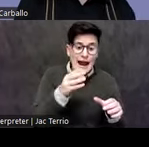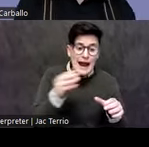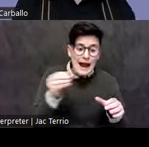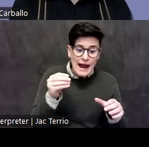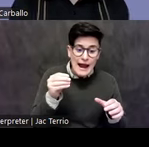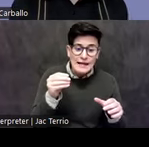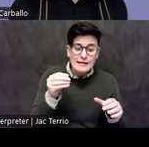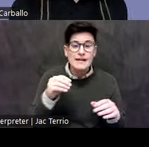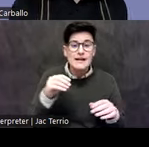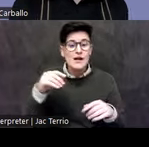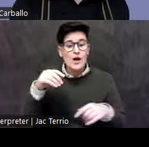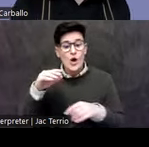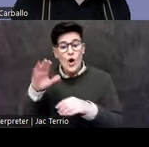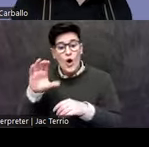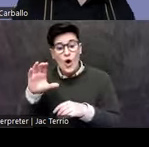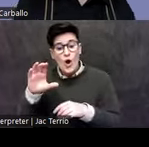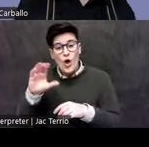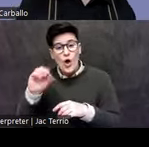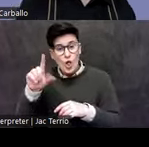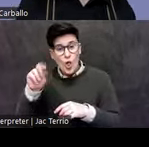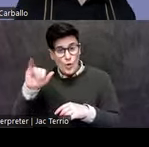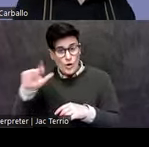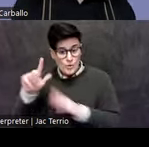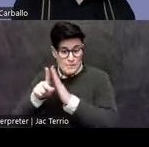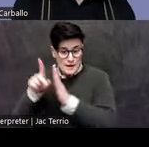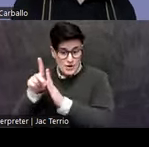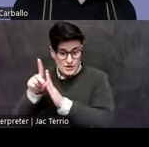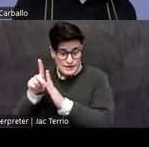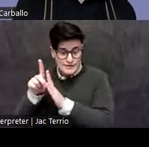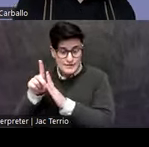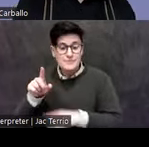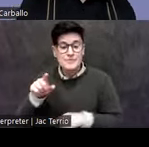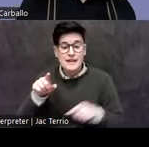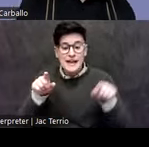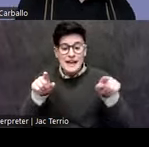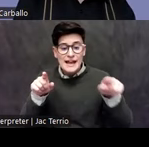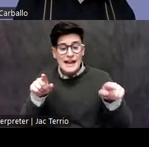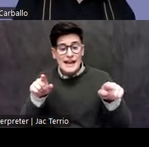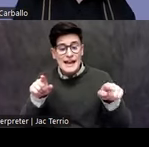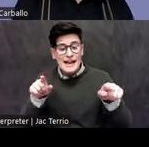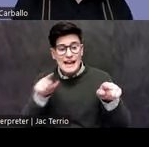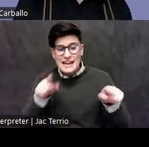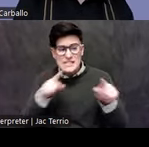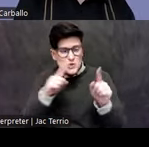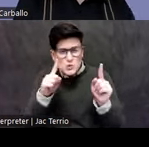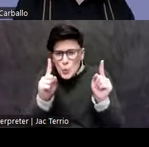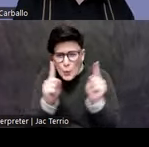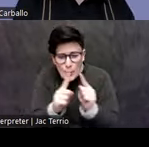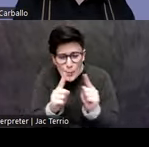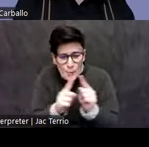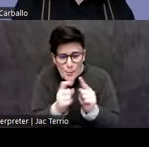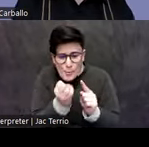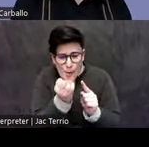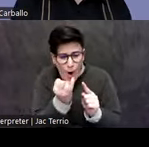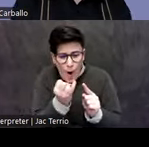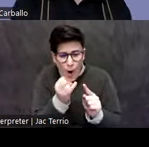Indian Republic of Tlaxcala, as it was designated. It's so small that we sometimes would